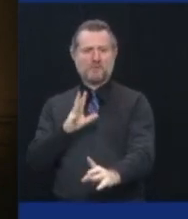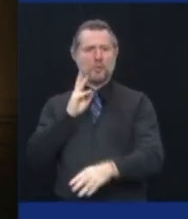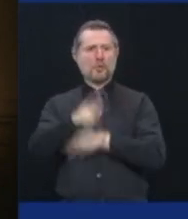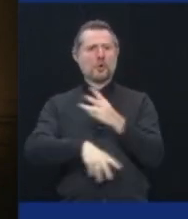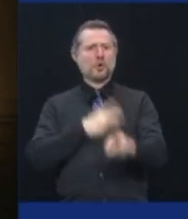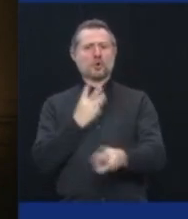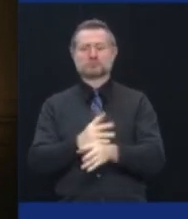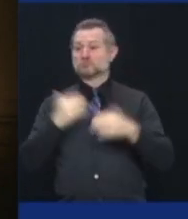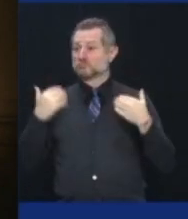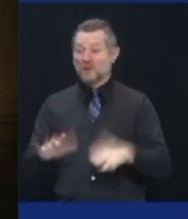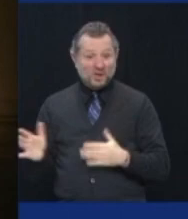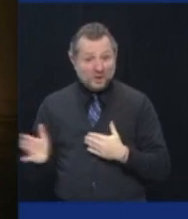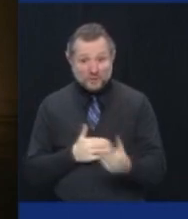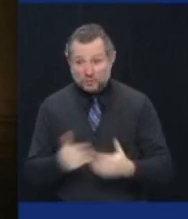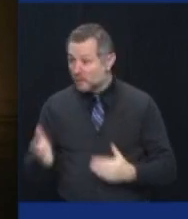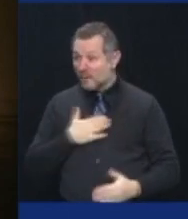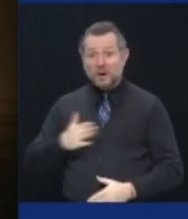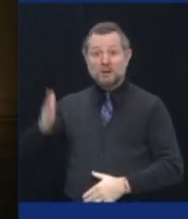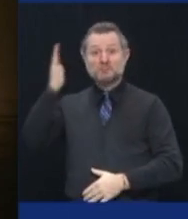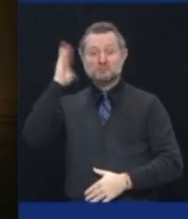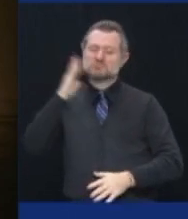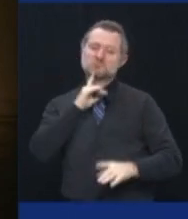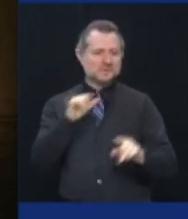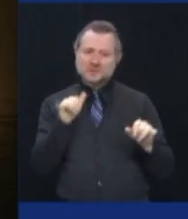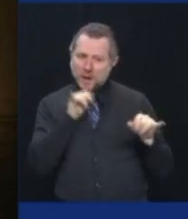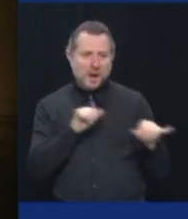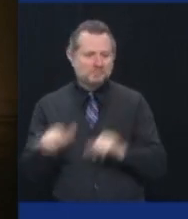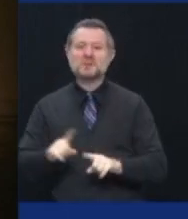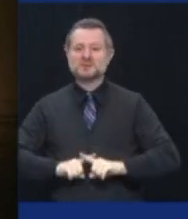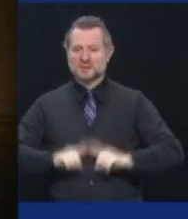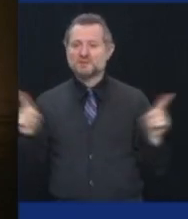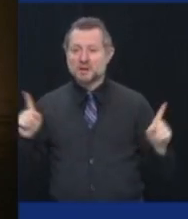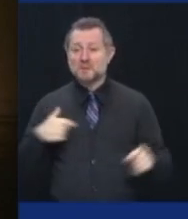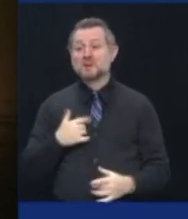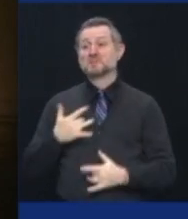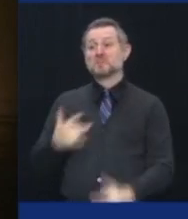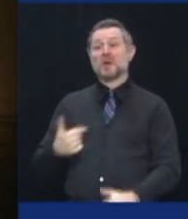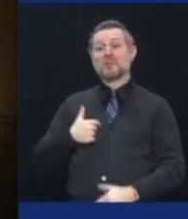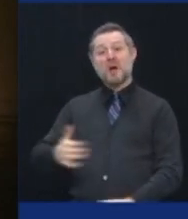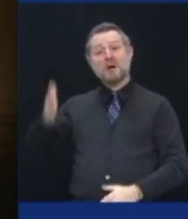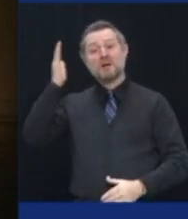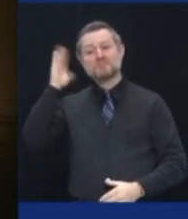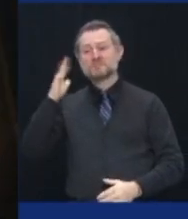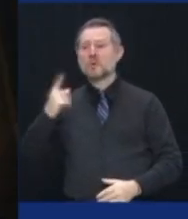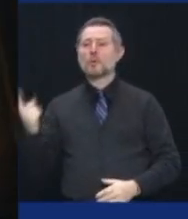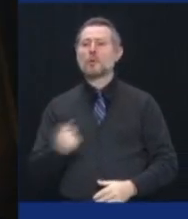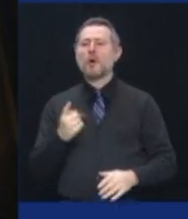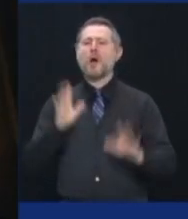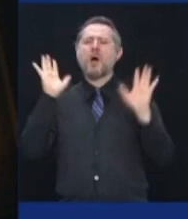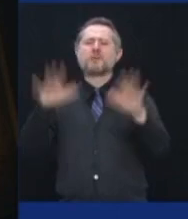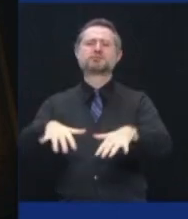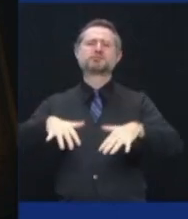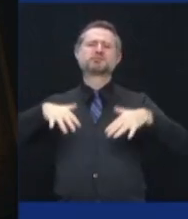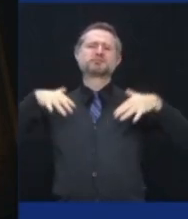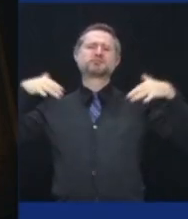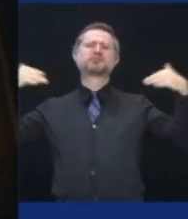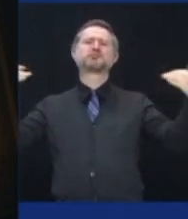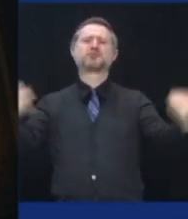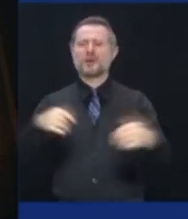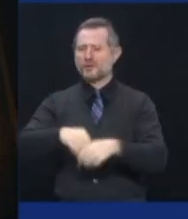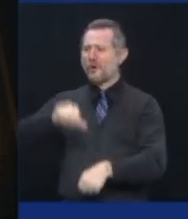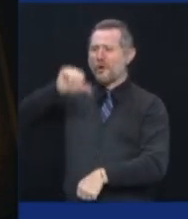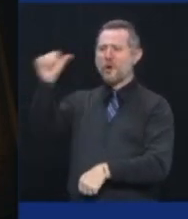is different. Normally, it is given in the Albany Convention Center with thousands of people. Today,